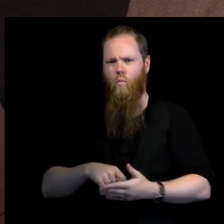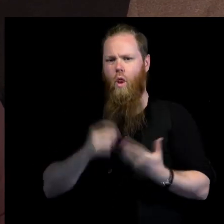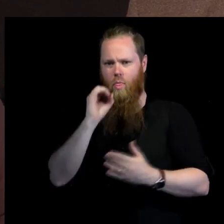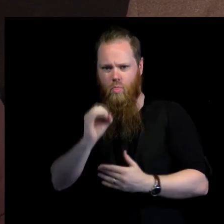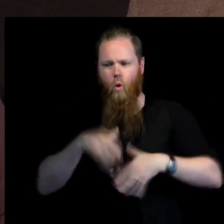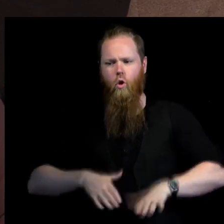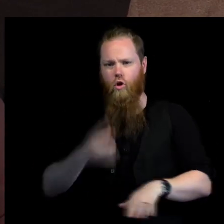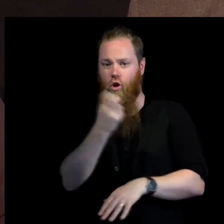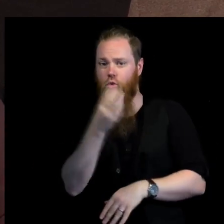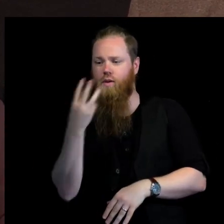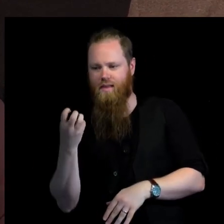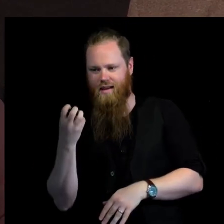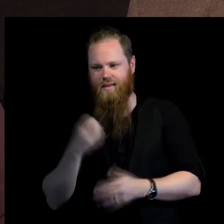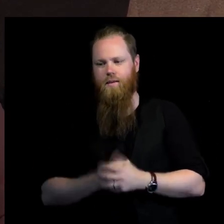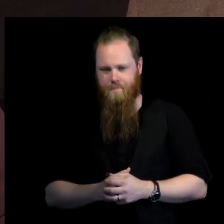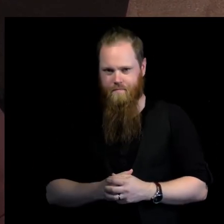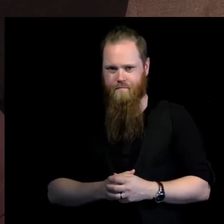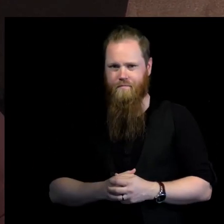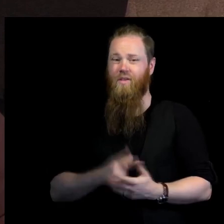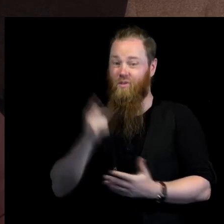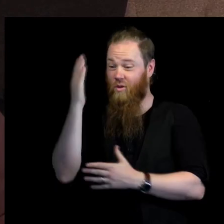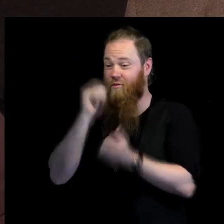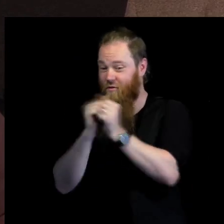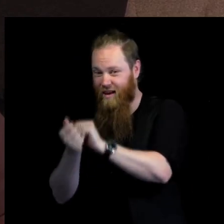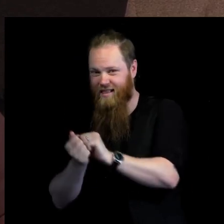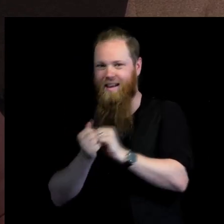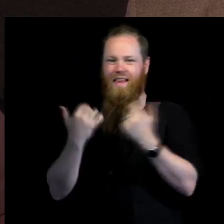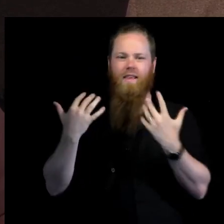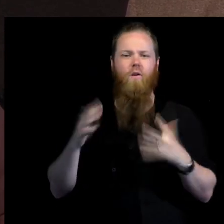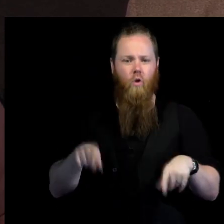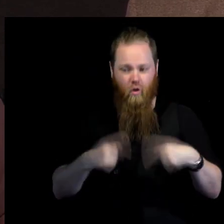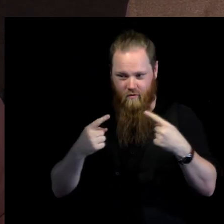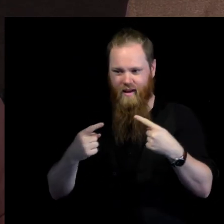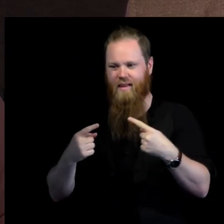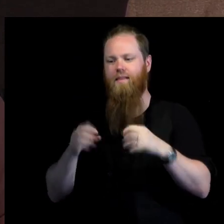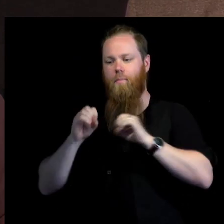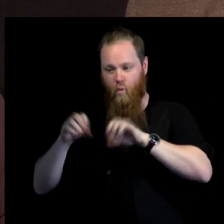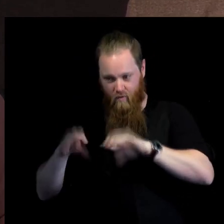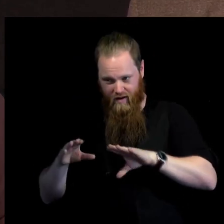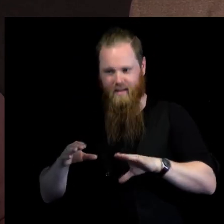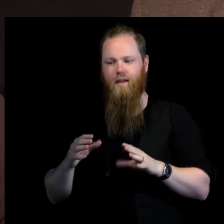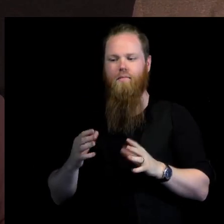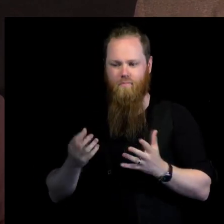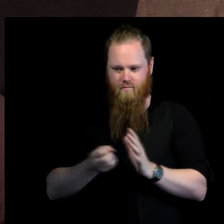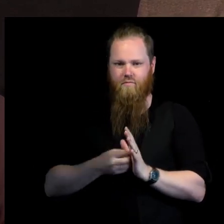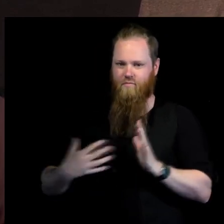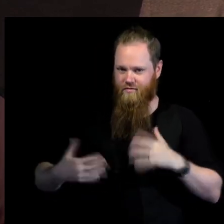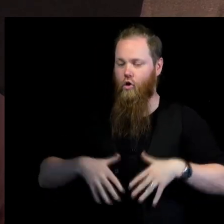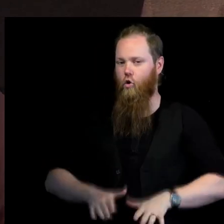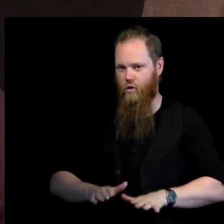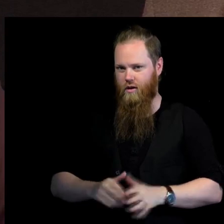Conflicts are really the main driver. Climate change as well, but conflict. And over 60% of the hungry people